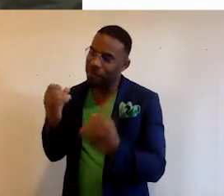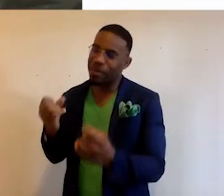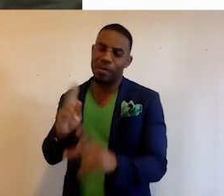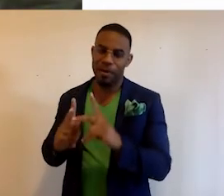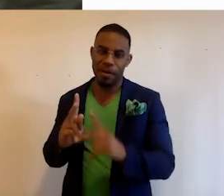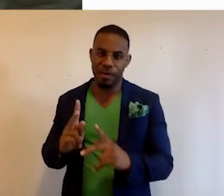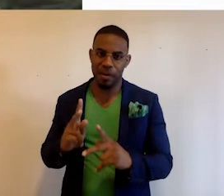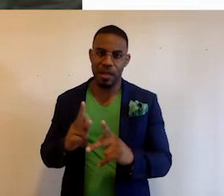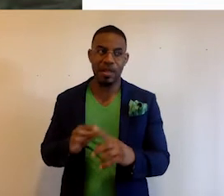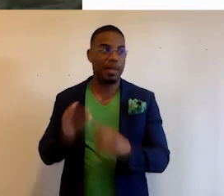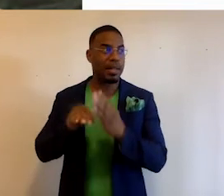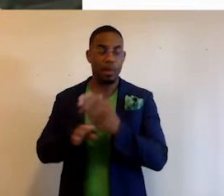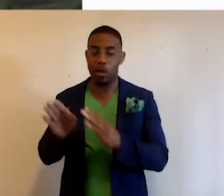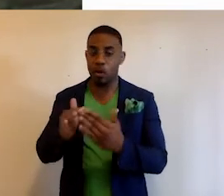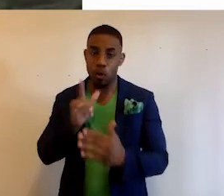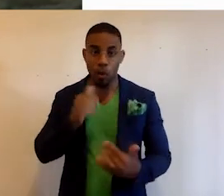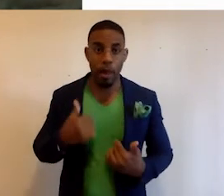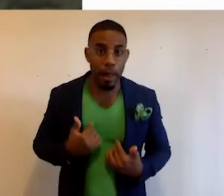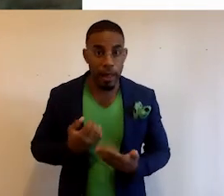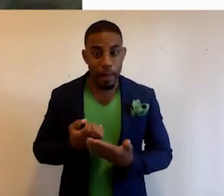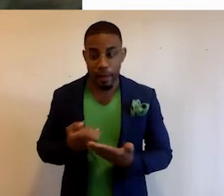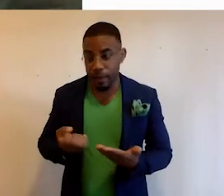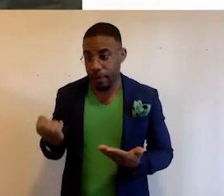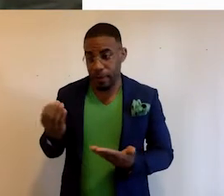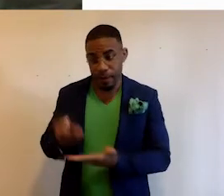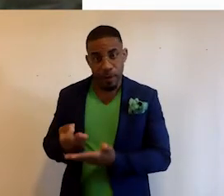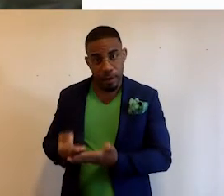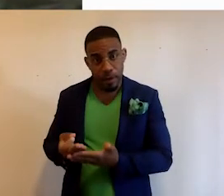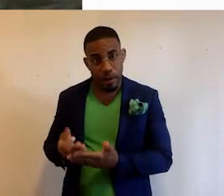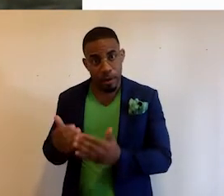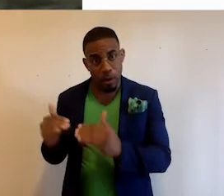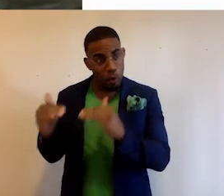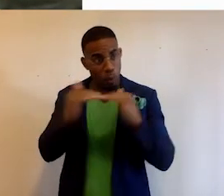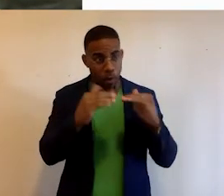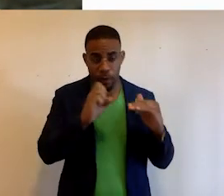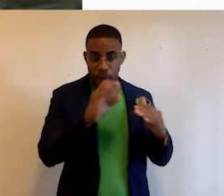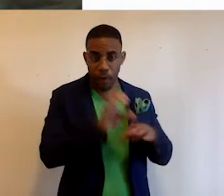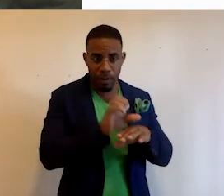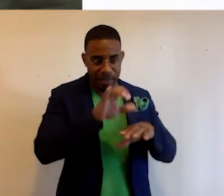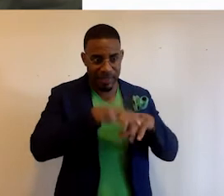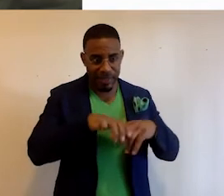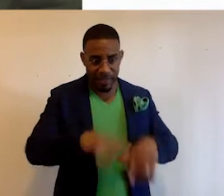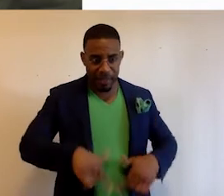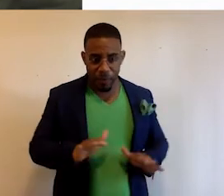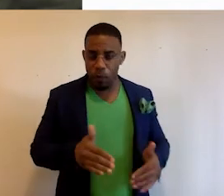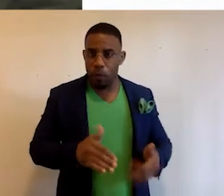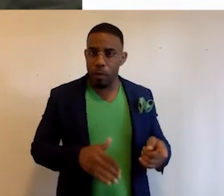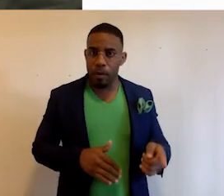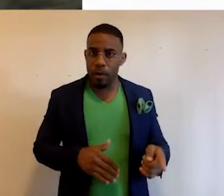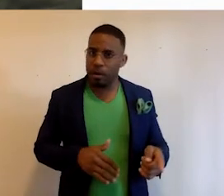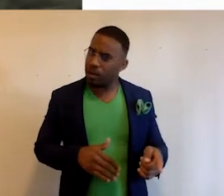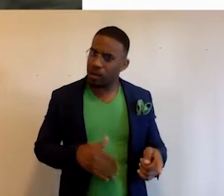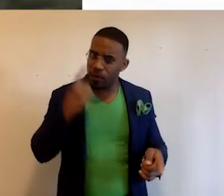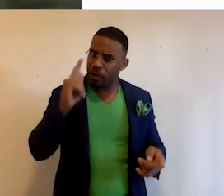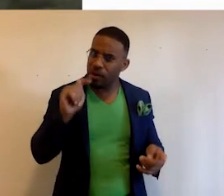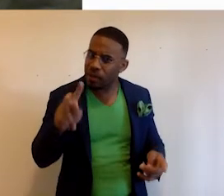in the minority community who have the equivalent, the financial equivalent of computers sitting in their living rooms in the form of